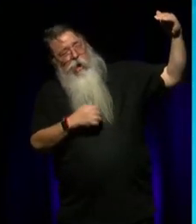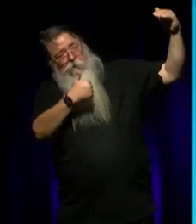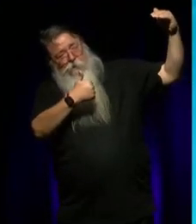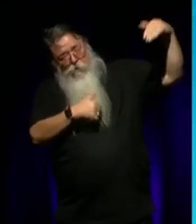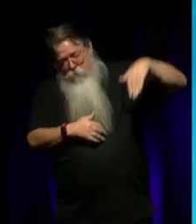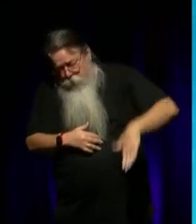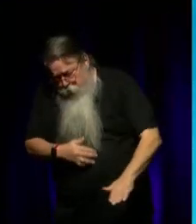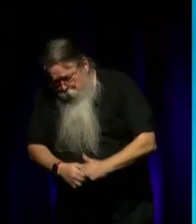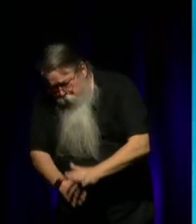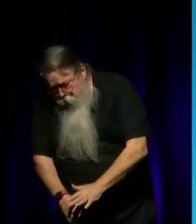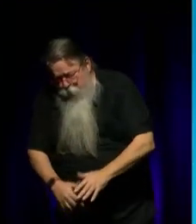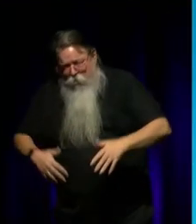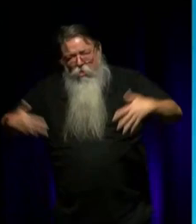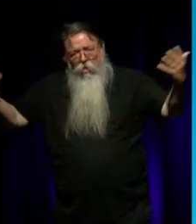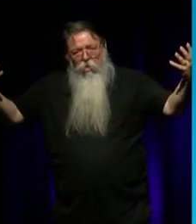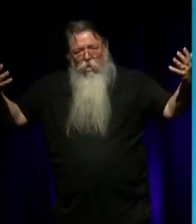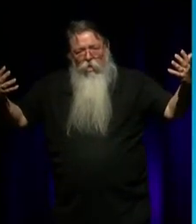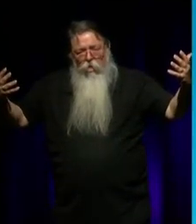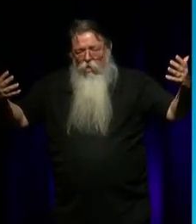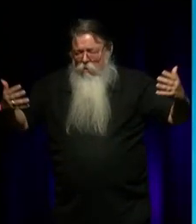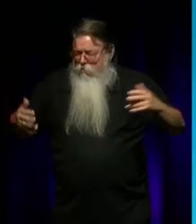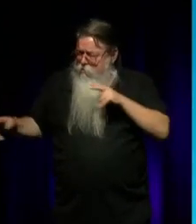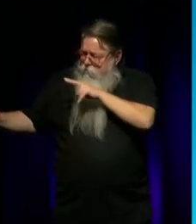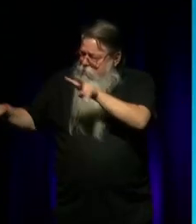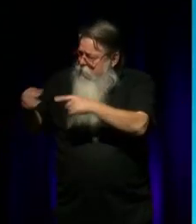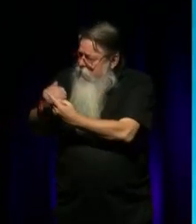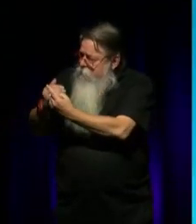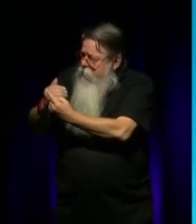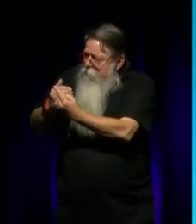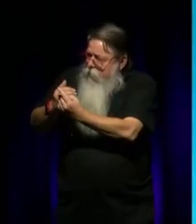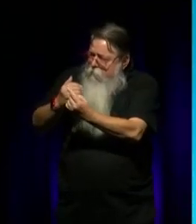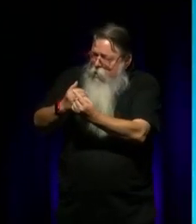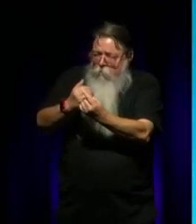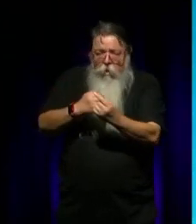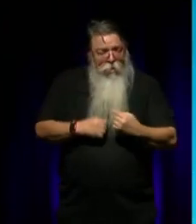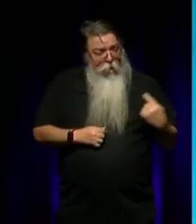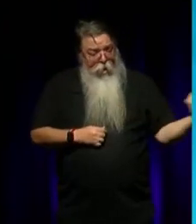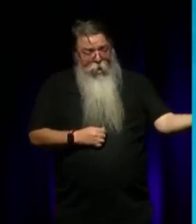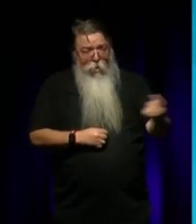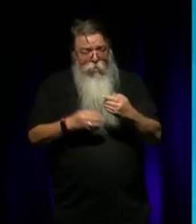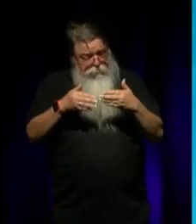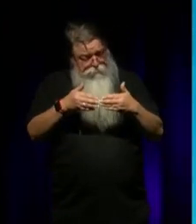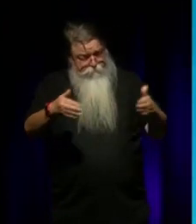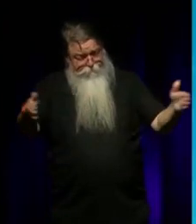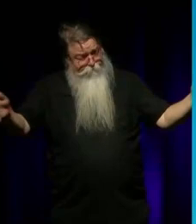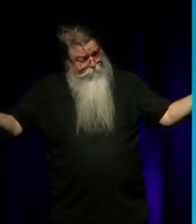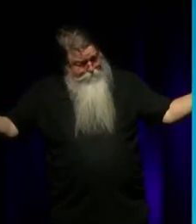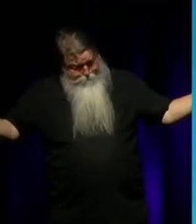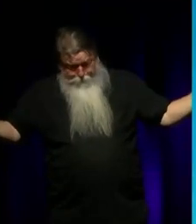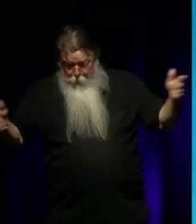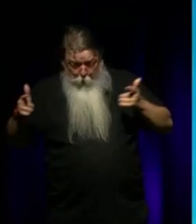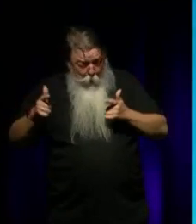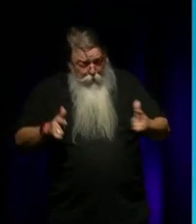everything, it naturally does shape you. And, you know, we were exposed to quite a lot of personal challenges within the family.